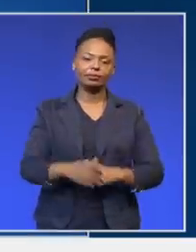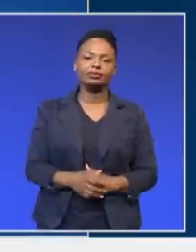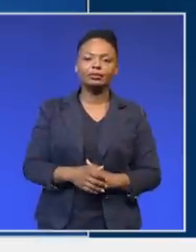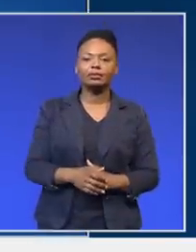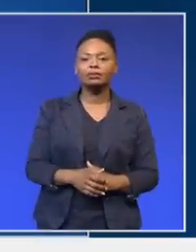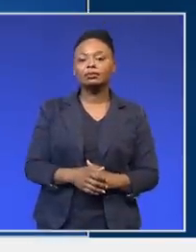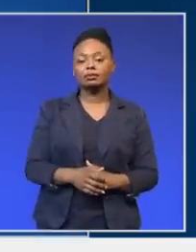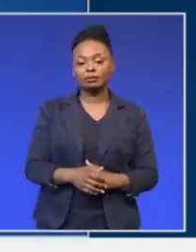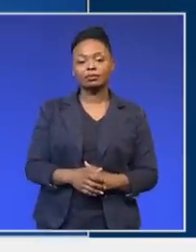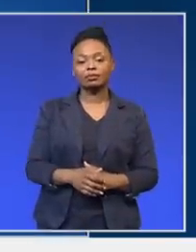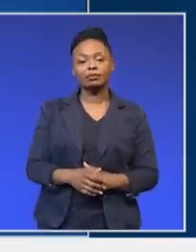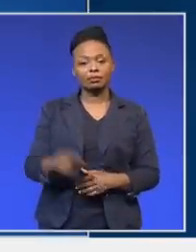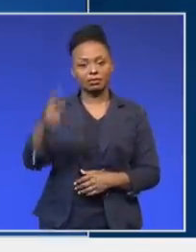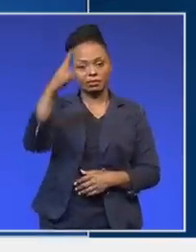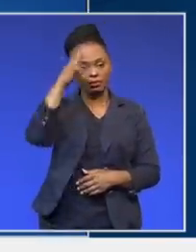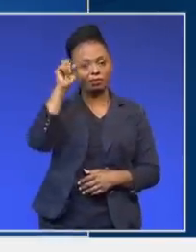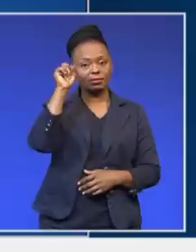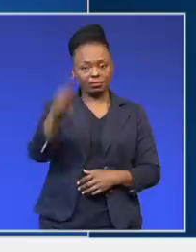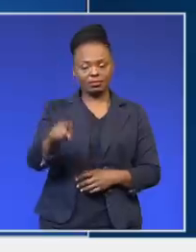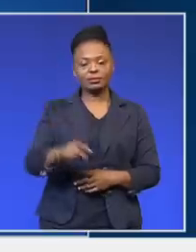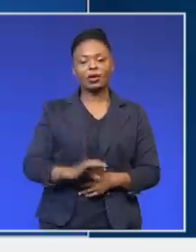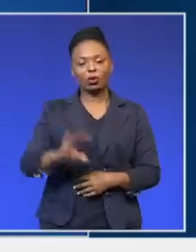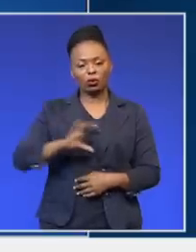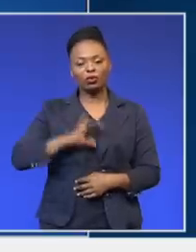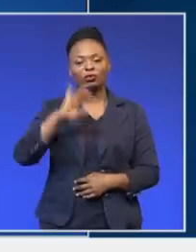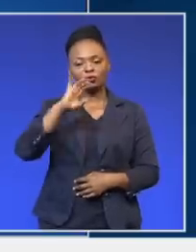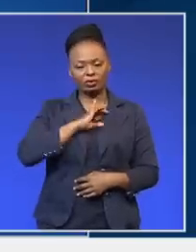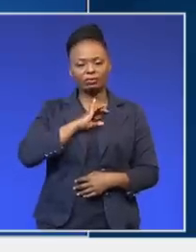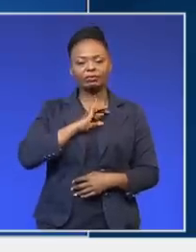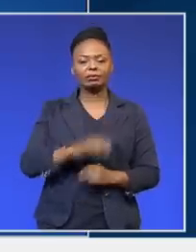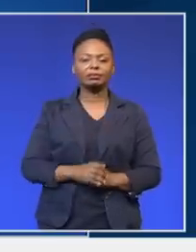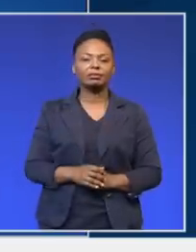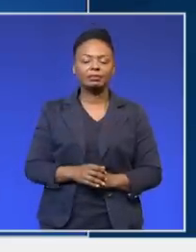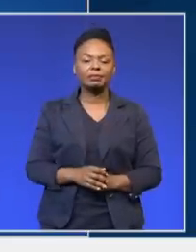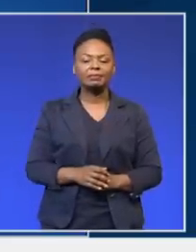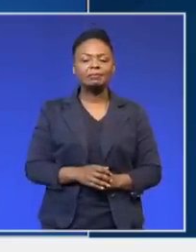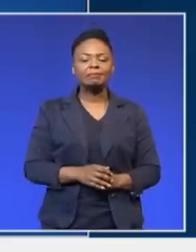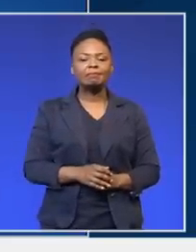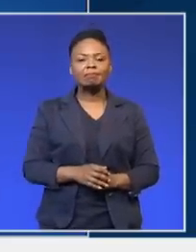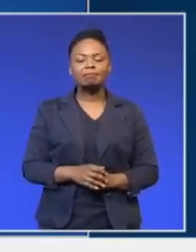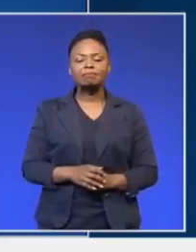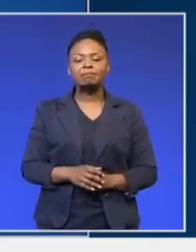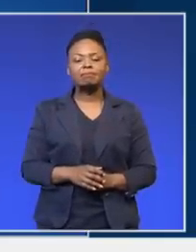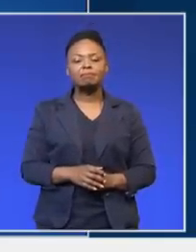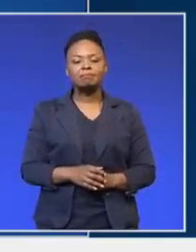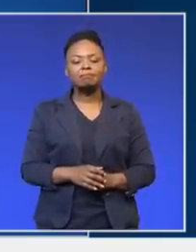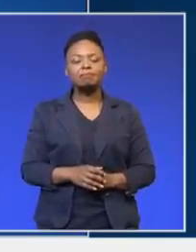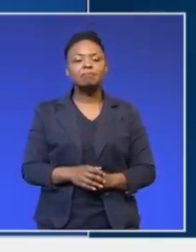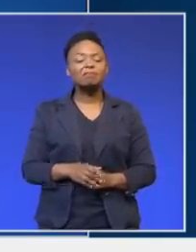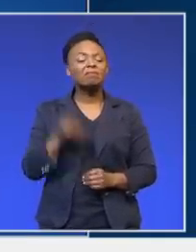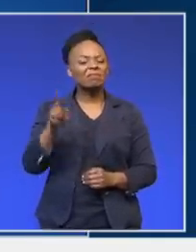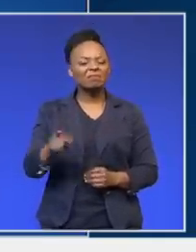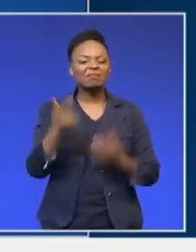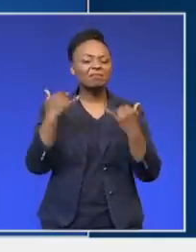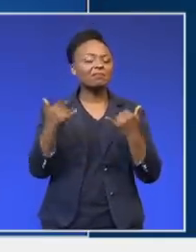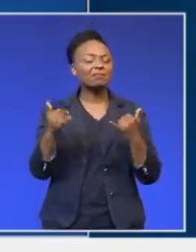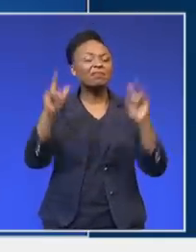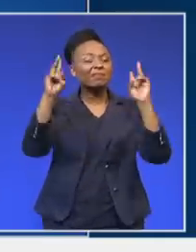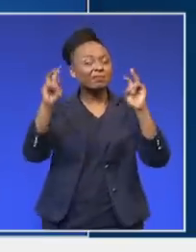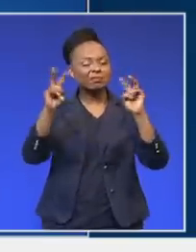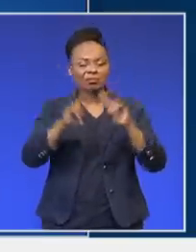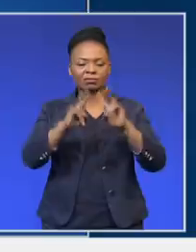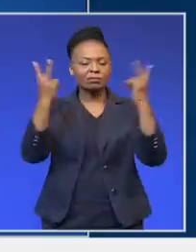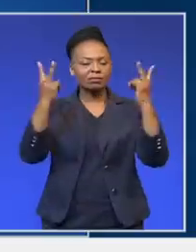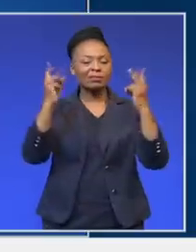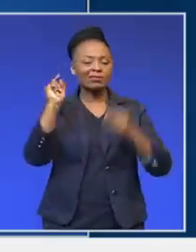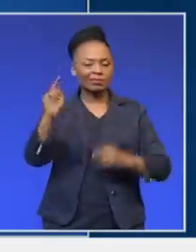with that in a very confidential and classified way. Clearly, that is not the case here. It is becoming